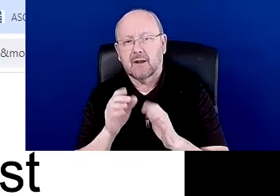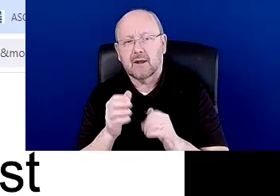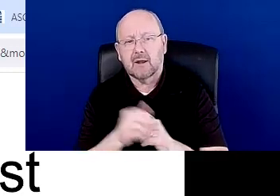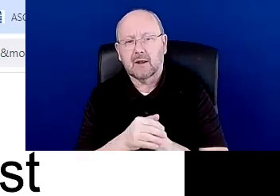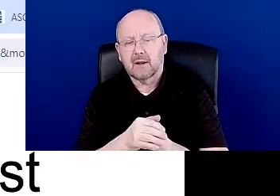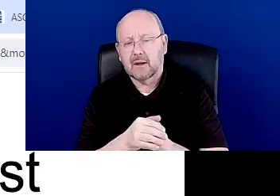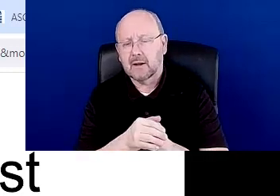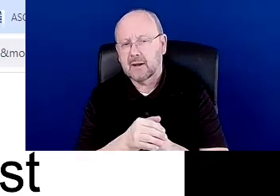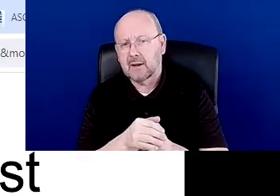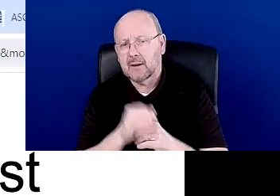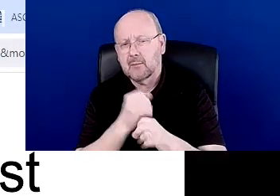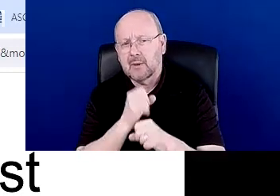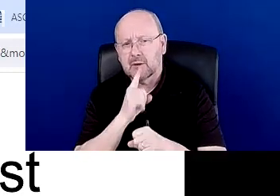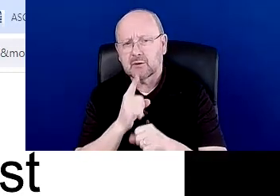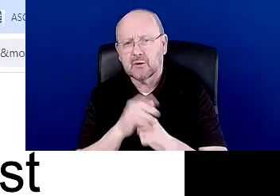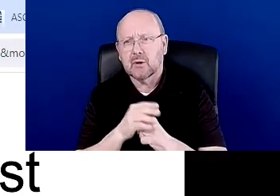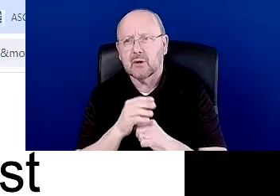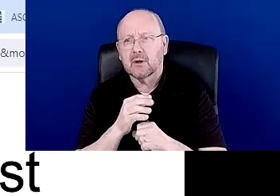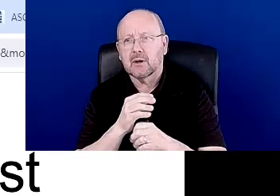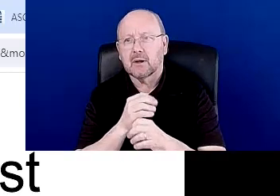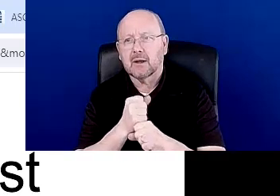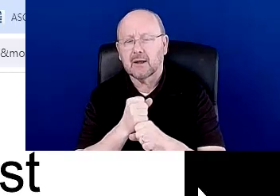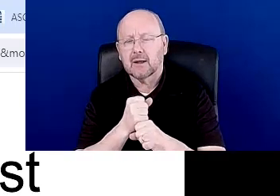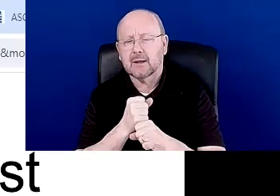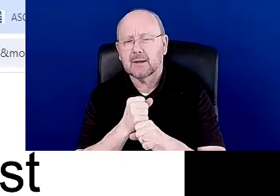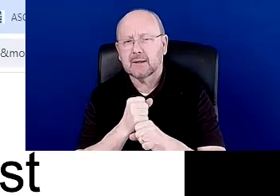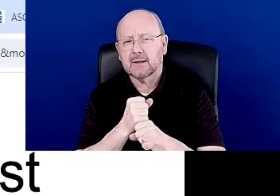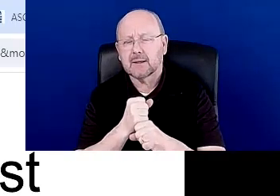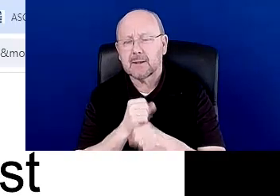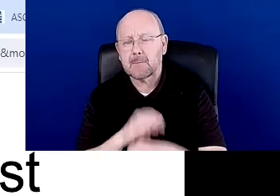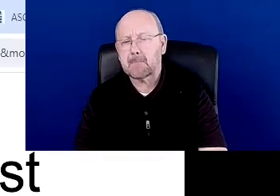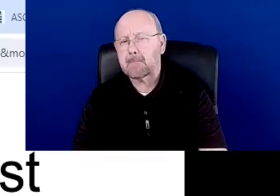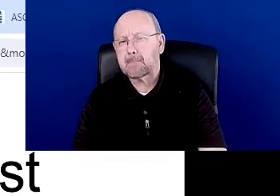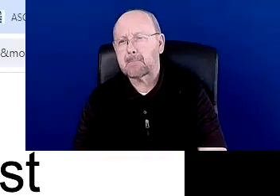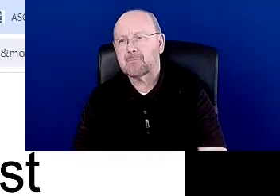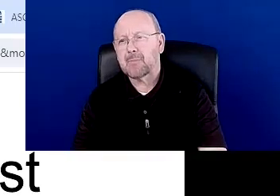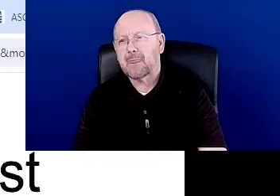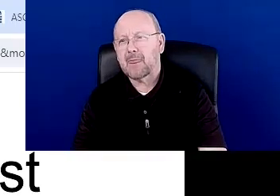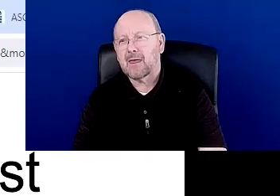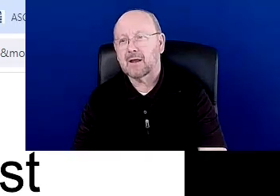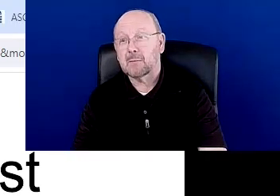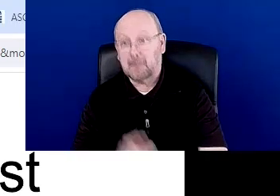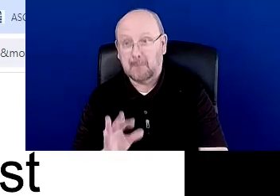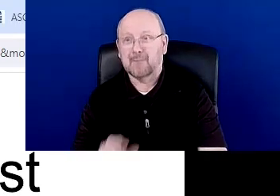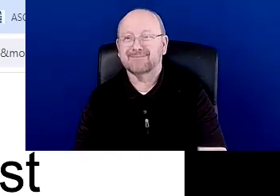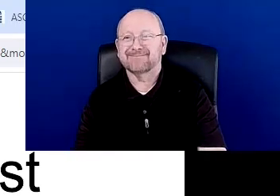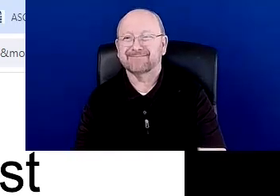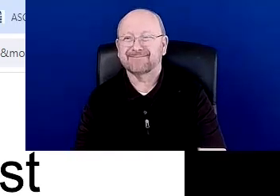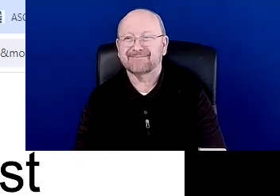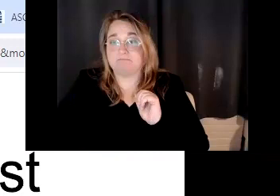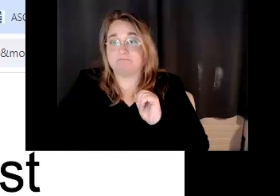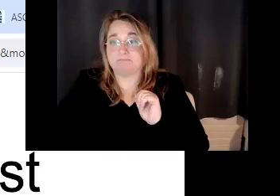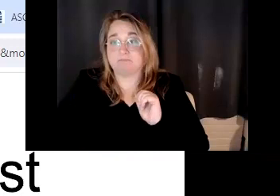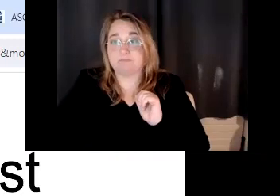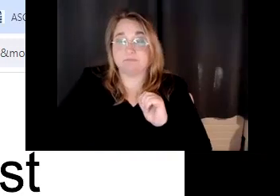I'll make sure that I get some of those. I wonder if I just search for it. Um, if I can find them and show them to